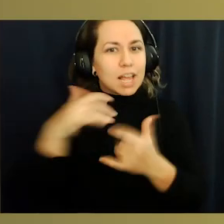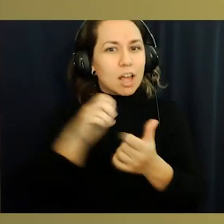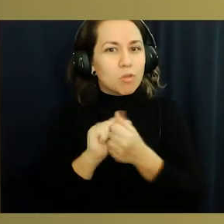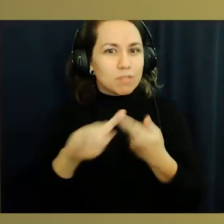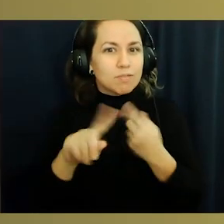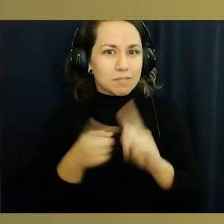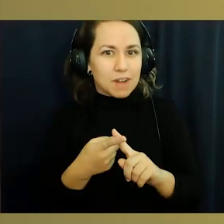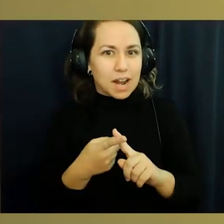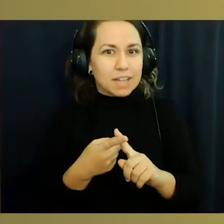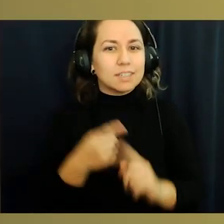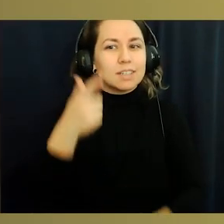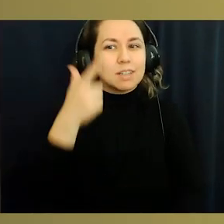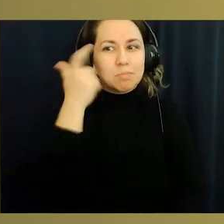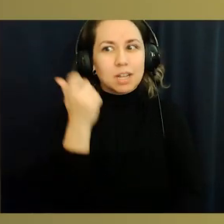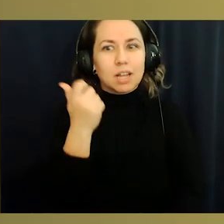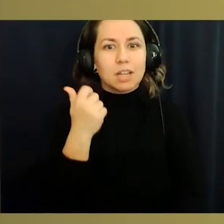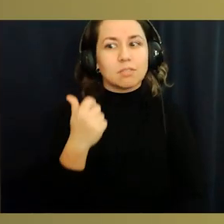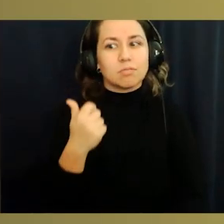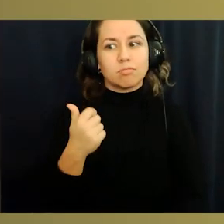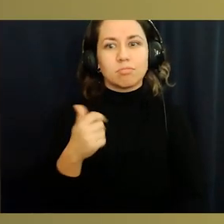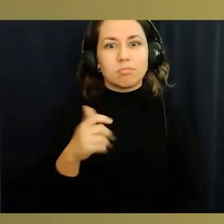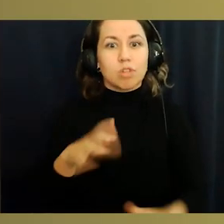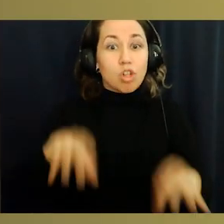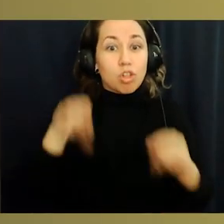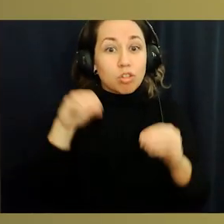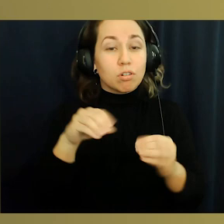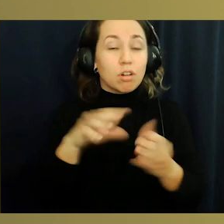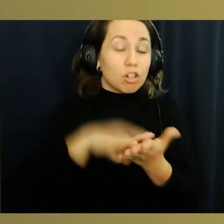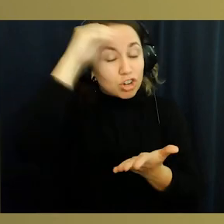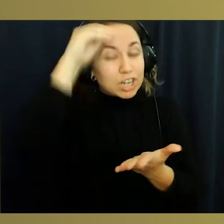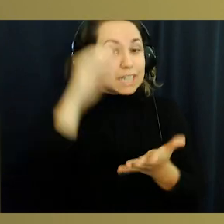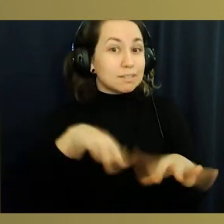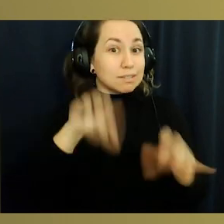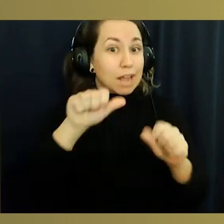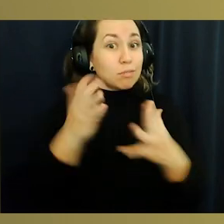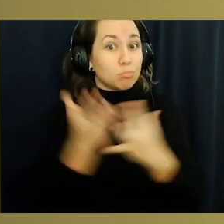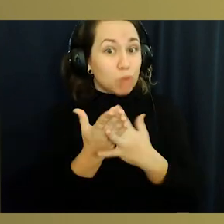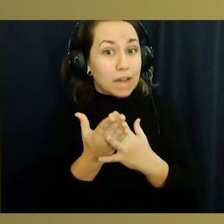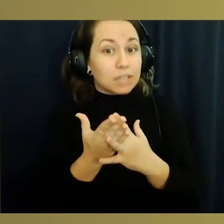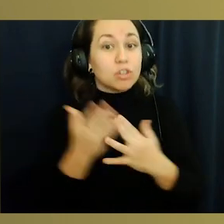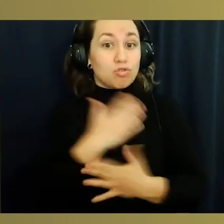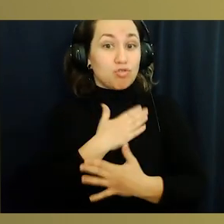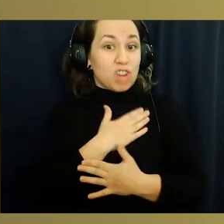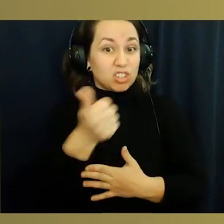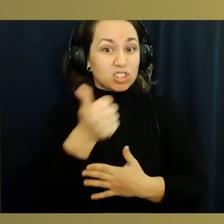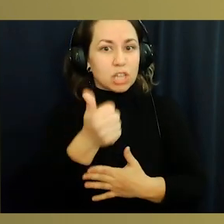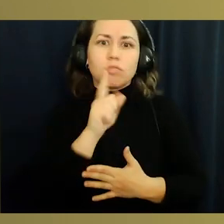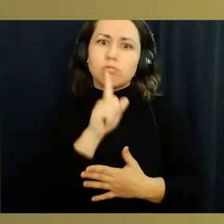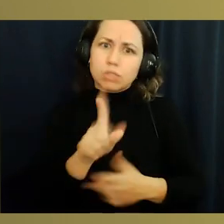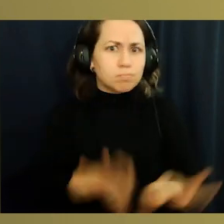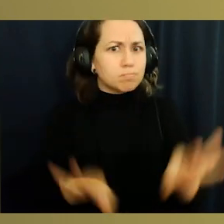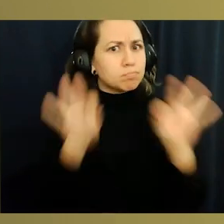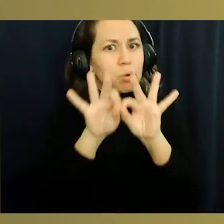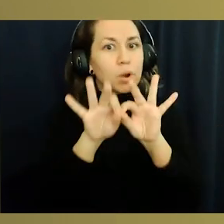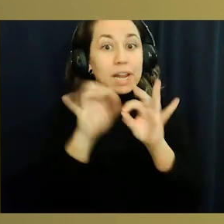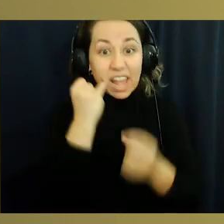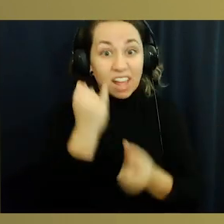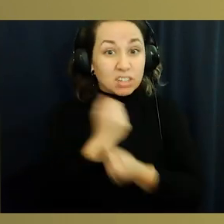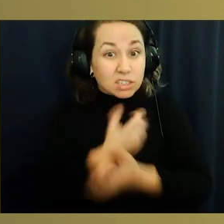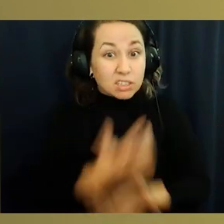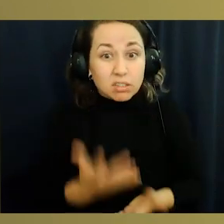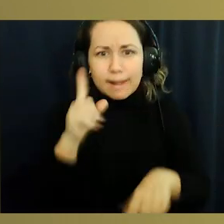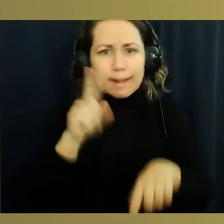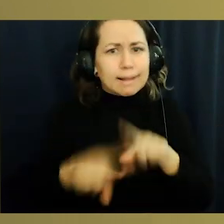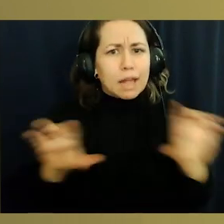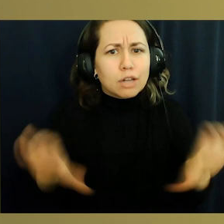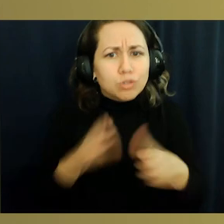I think my fondest memory these past couple years has been just being able to hang out with my friends because learning to take breaks and rest yourself